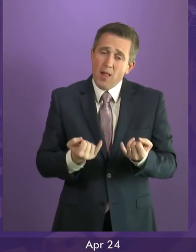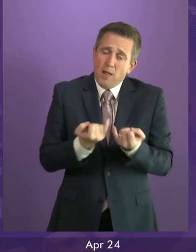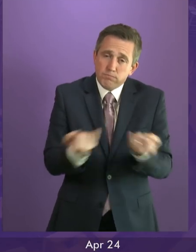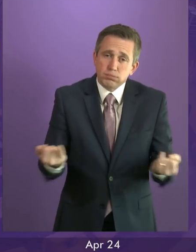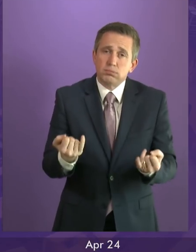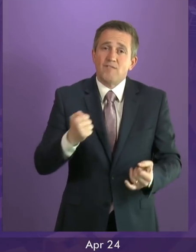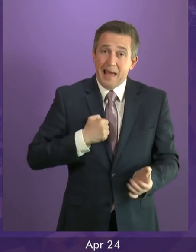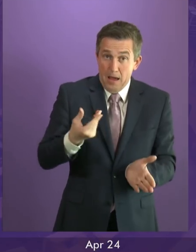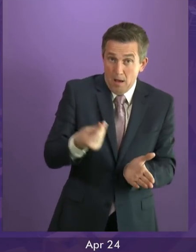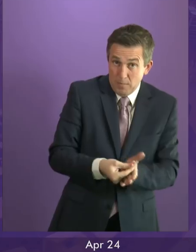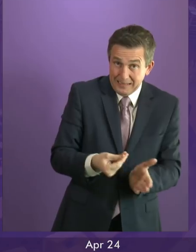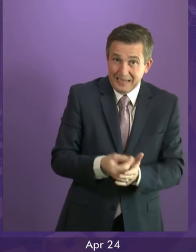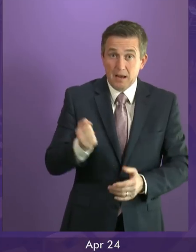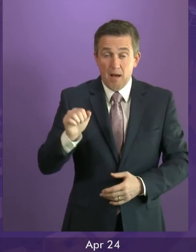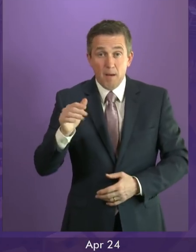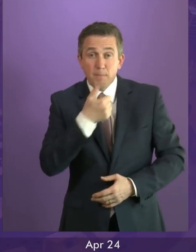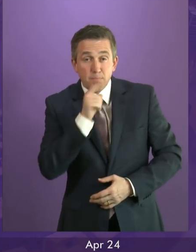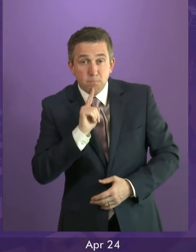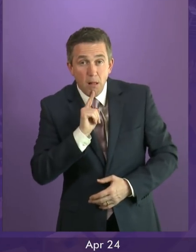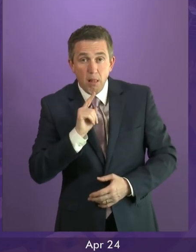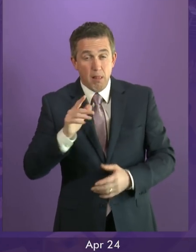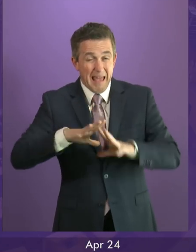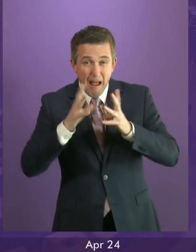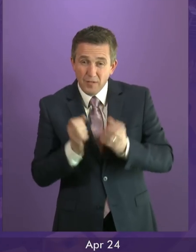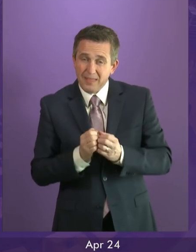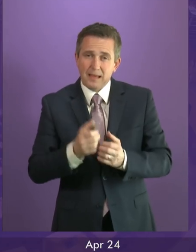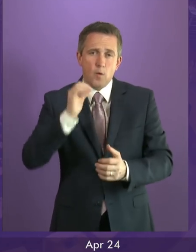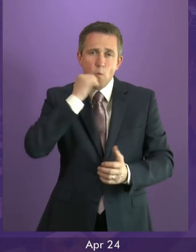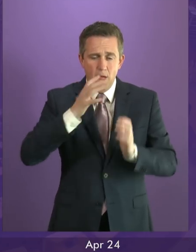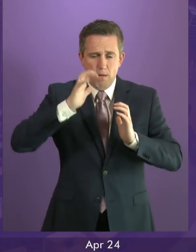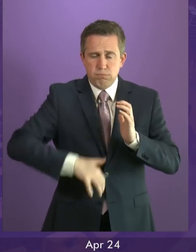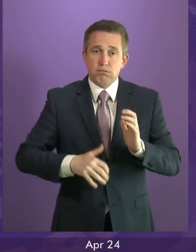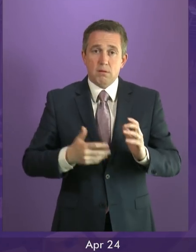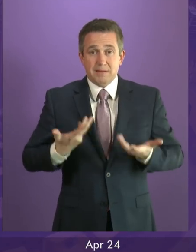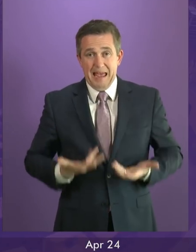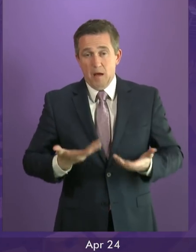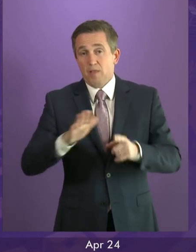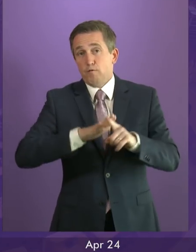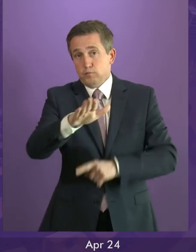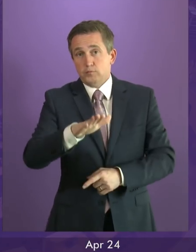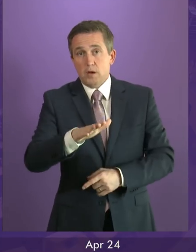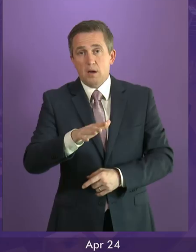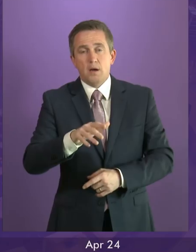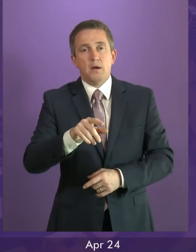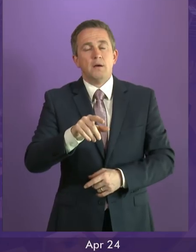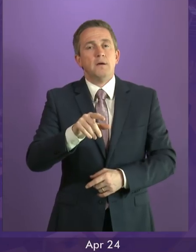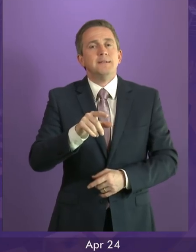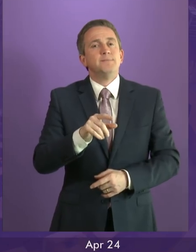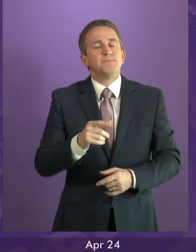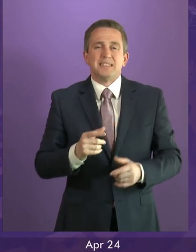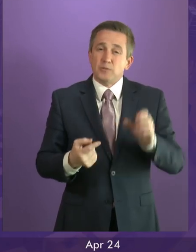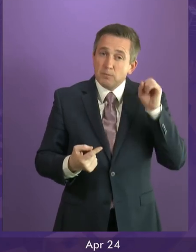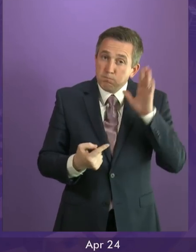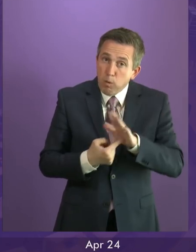country, will affect all of that and the ability of this and future Scottish Governments to do that day job effectively. That is why it's so